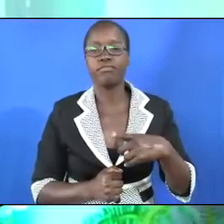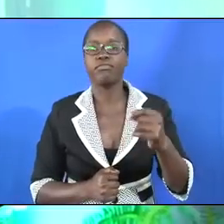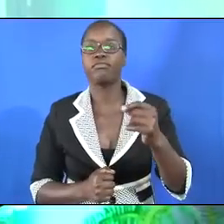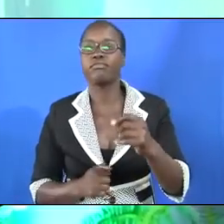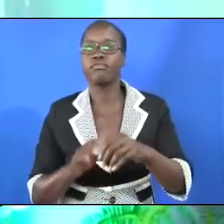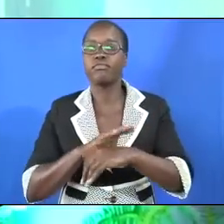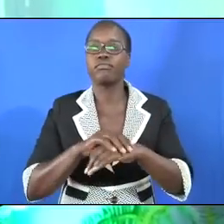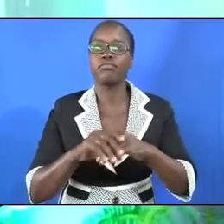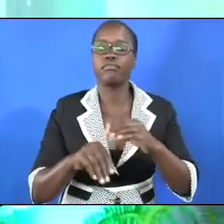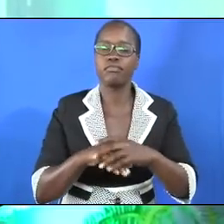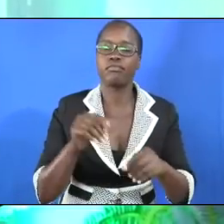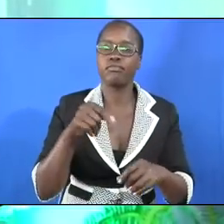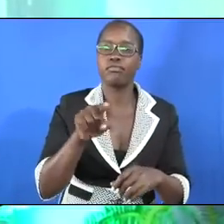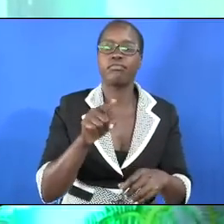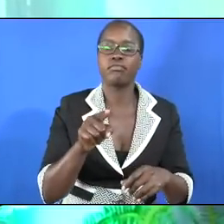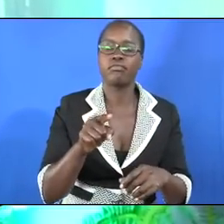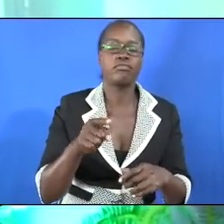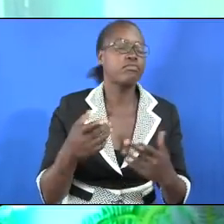wash